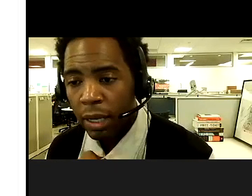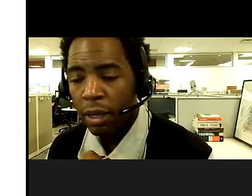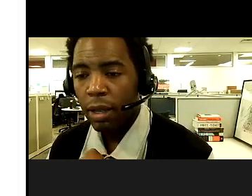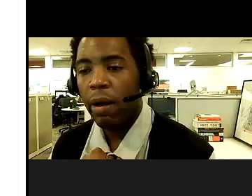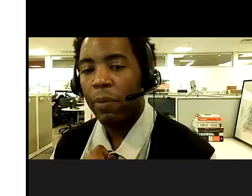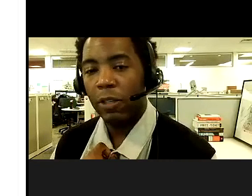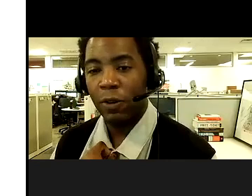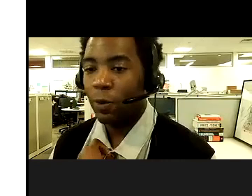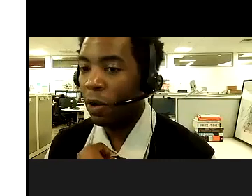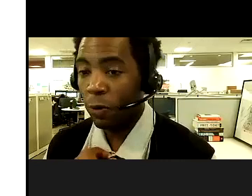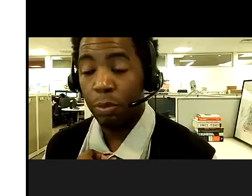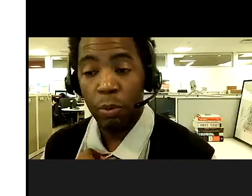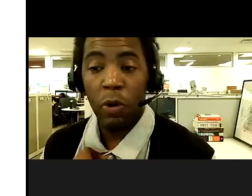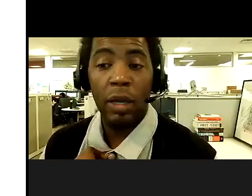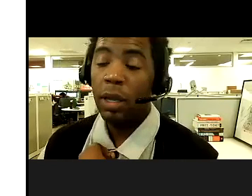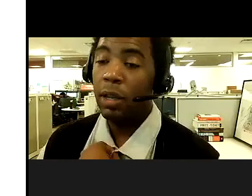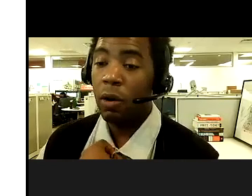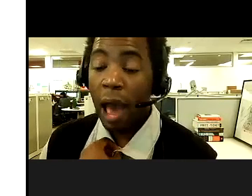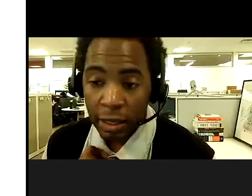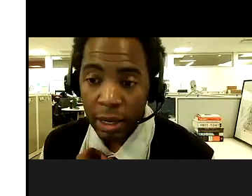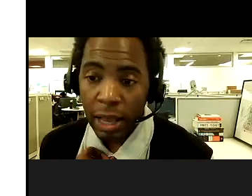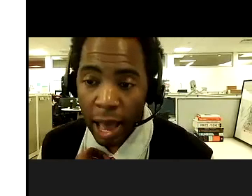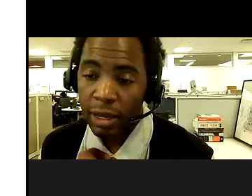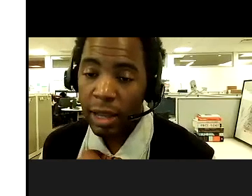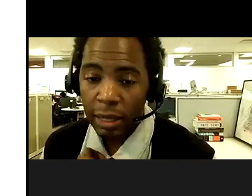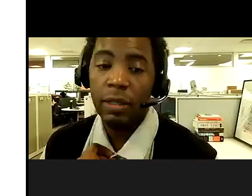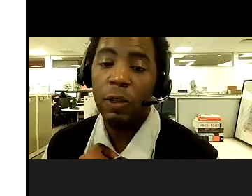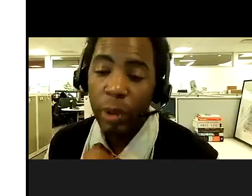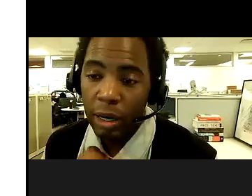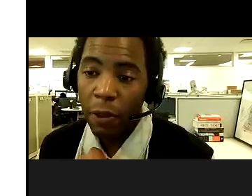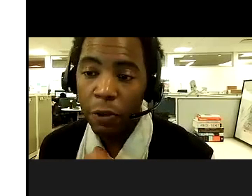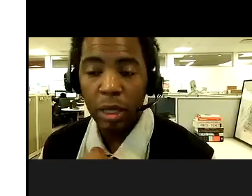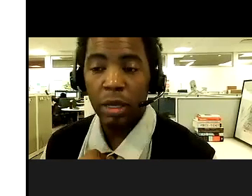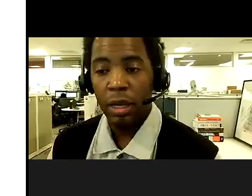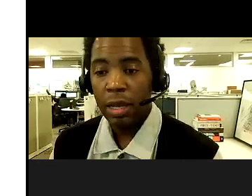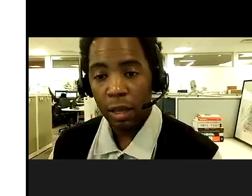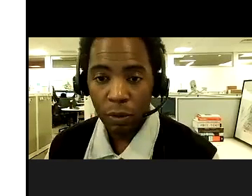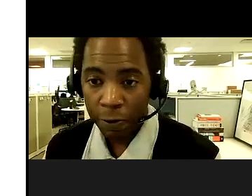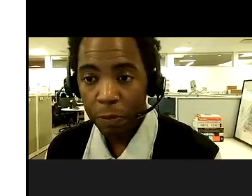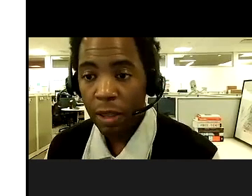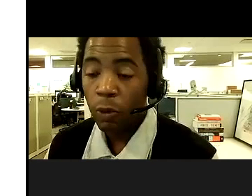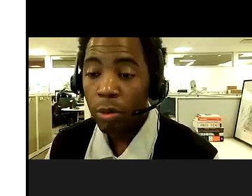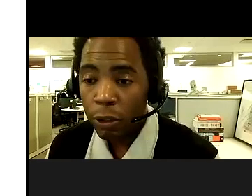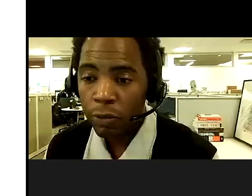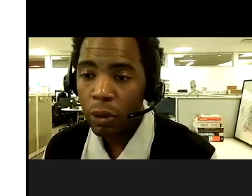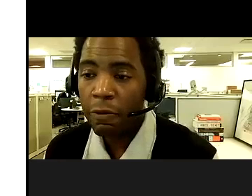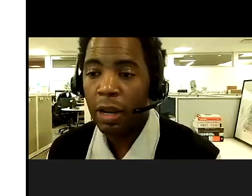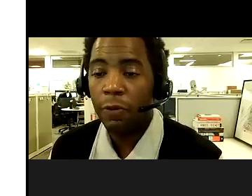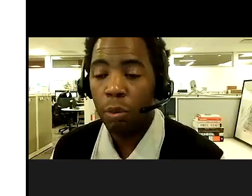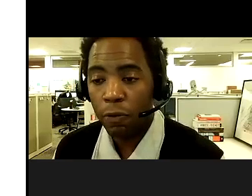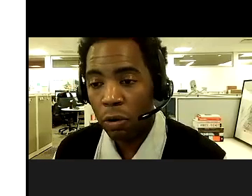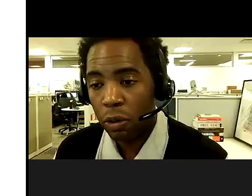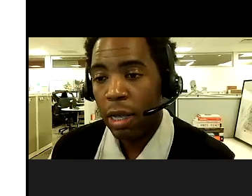Equity. Um, and so we've, we're promoting, you know, access, access, access, and expanding eligibility. That's what we, that's what we push for